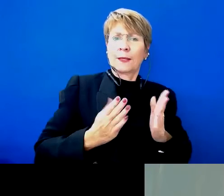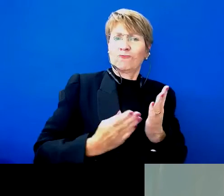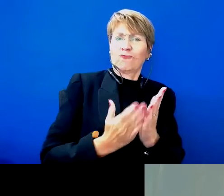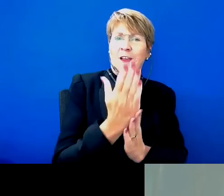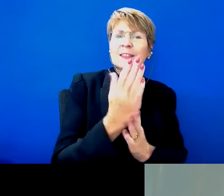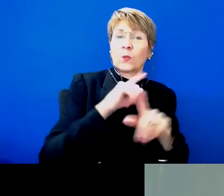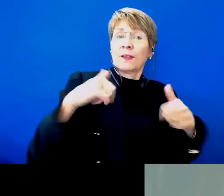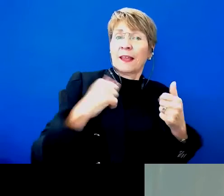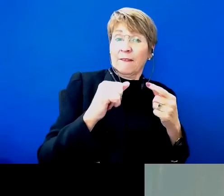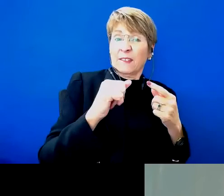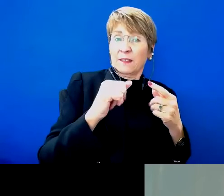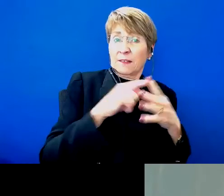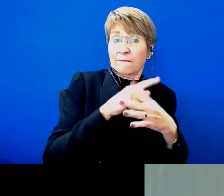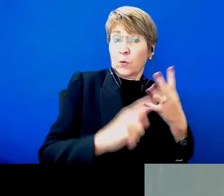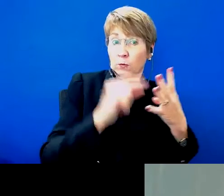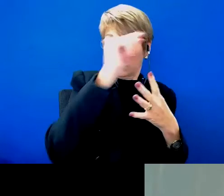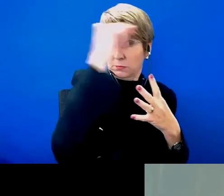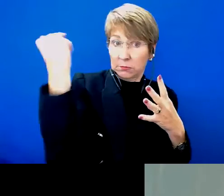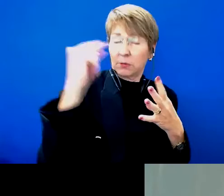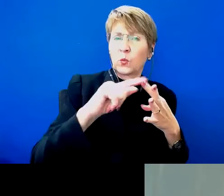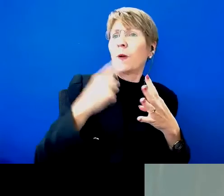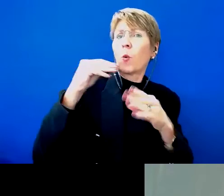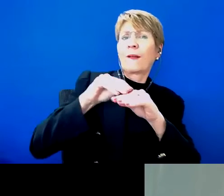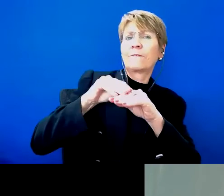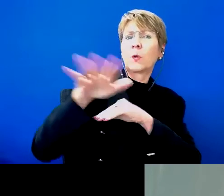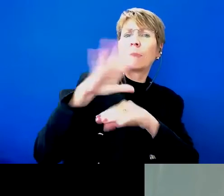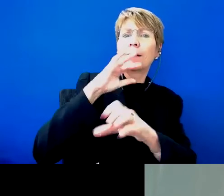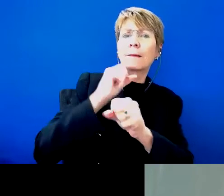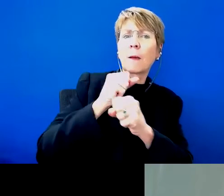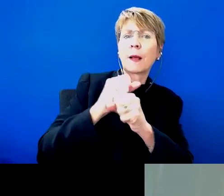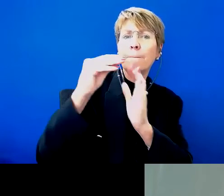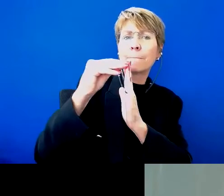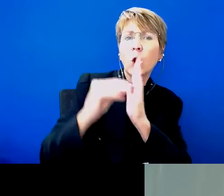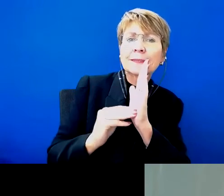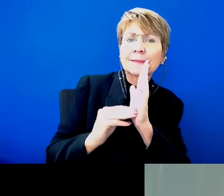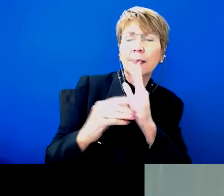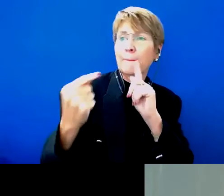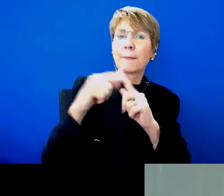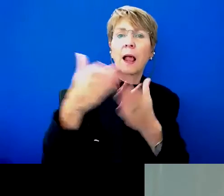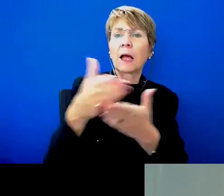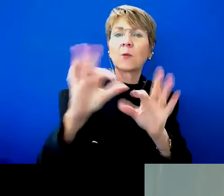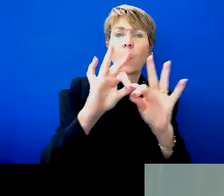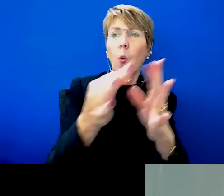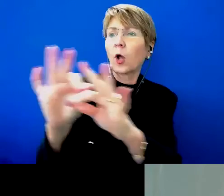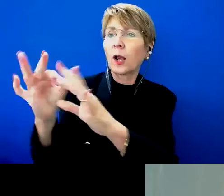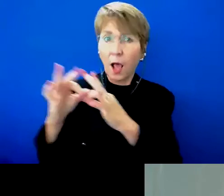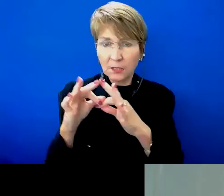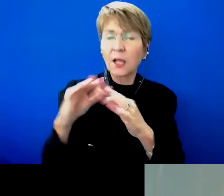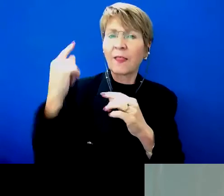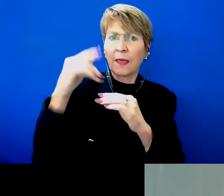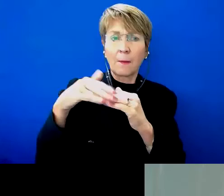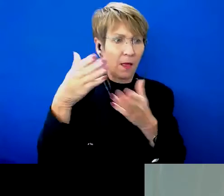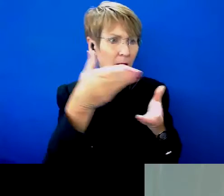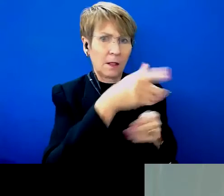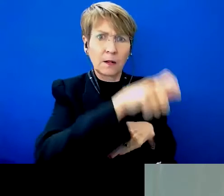objectives is to influence policy and sector development to really grow a rights-based approach with access to AT for all. And this campaign